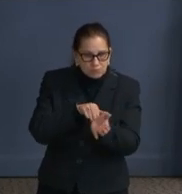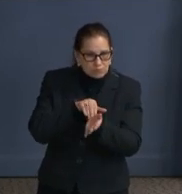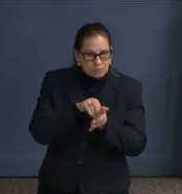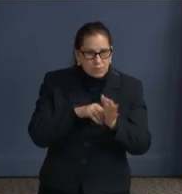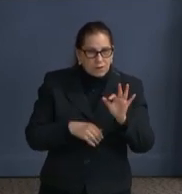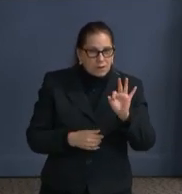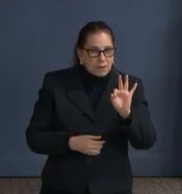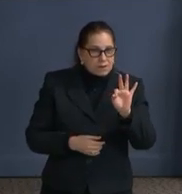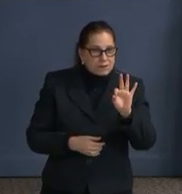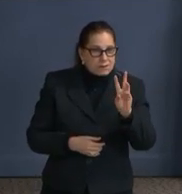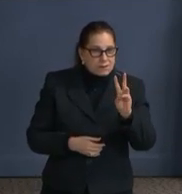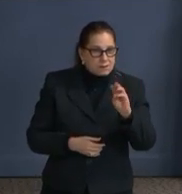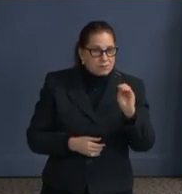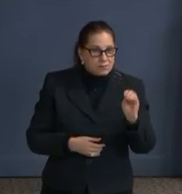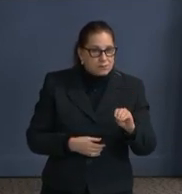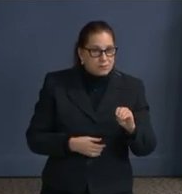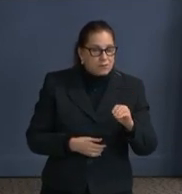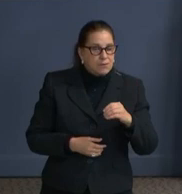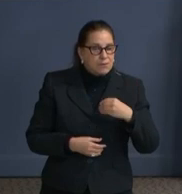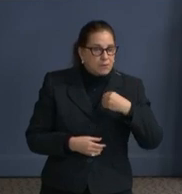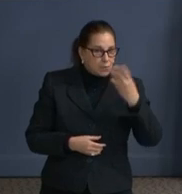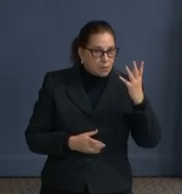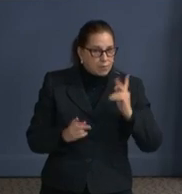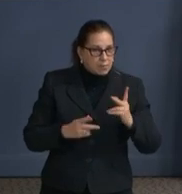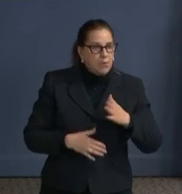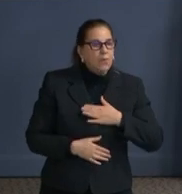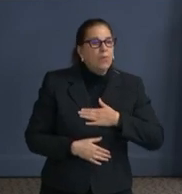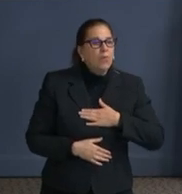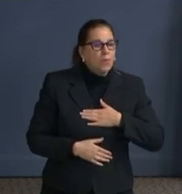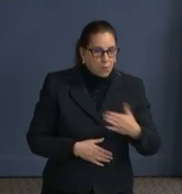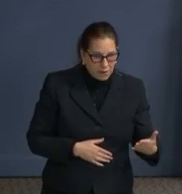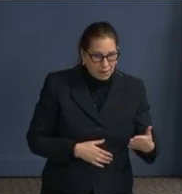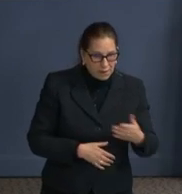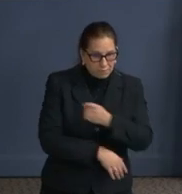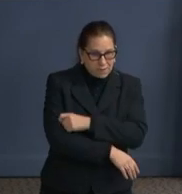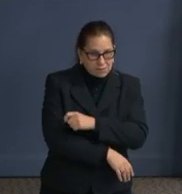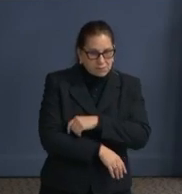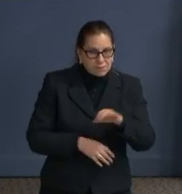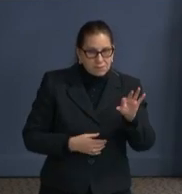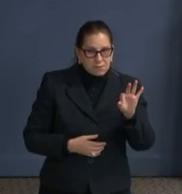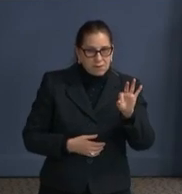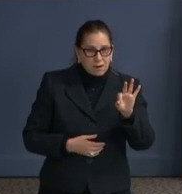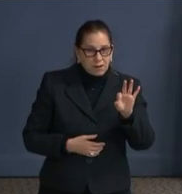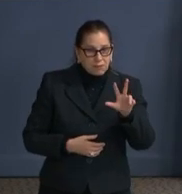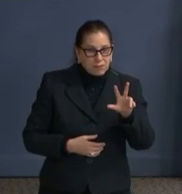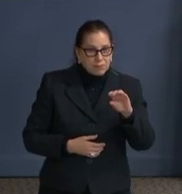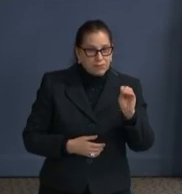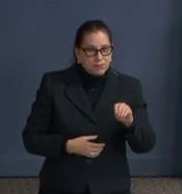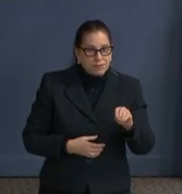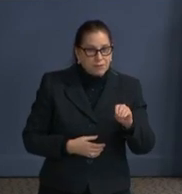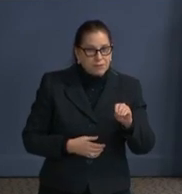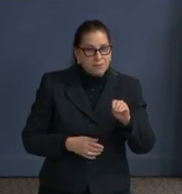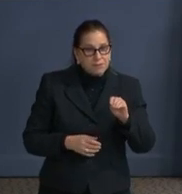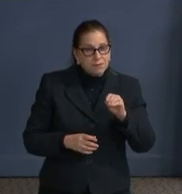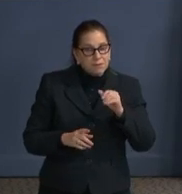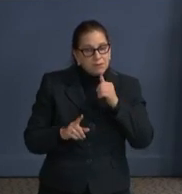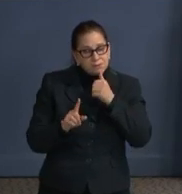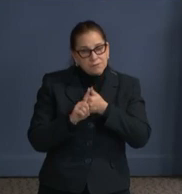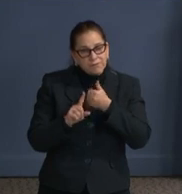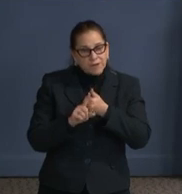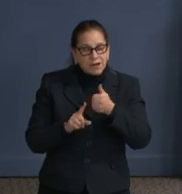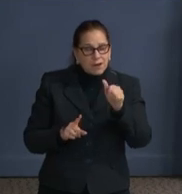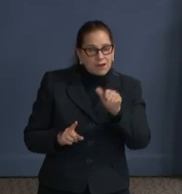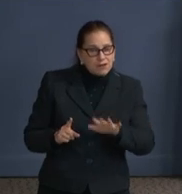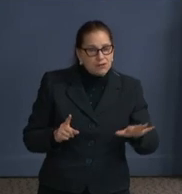DC residents were willing to accept the vaccine. Around 93% of DC residents who identified as Asian were